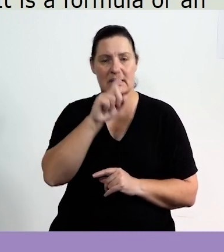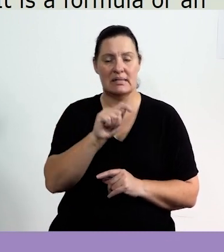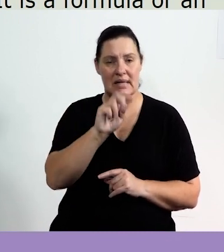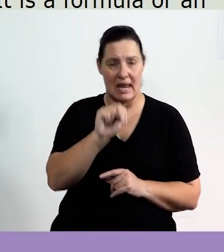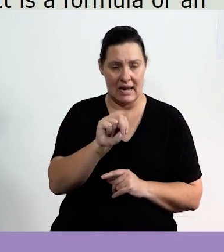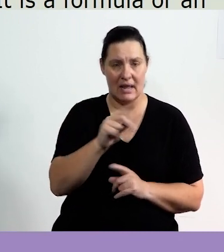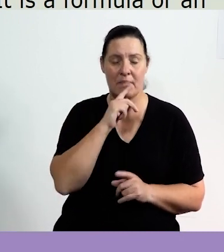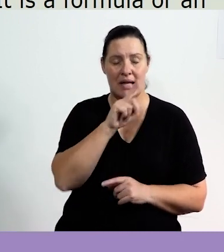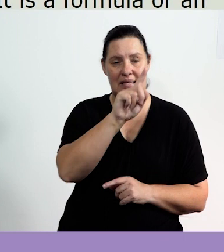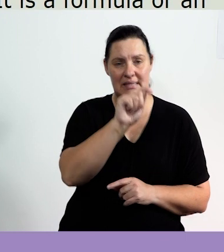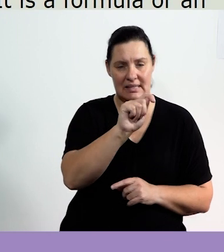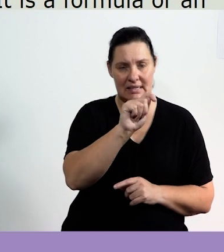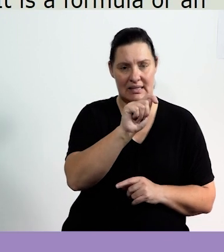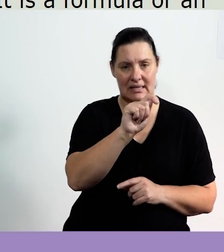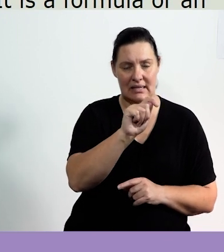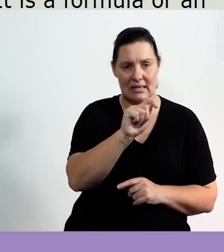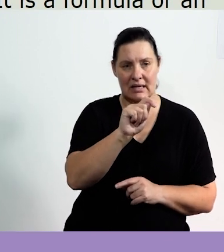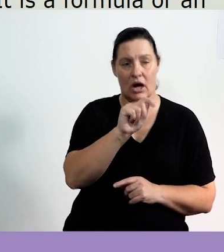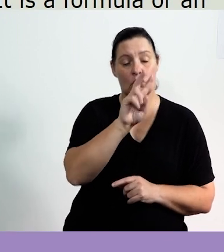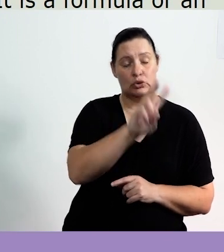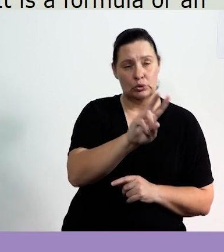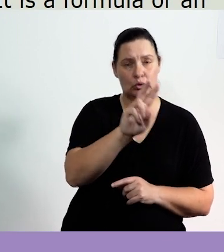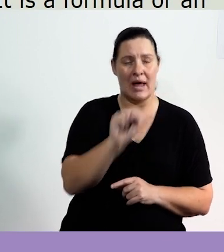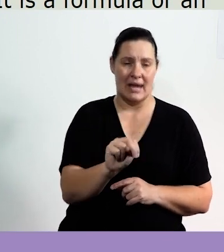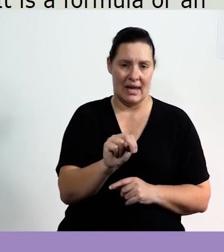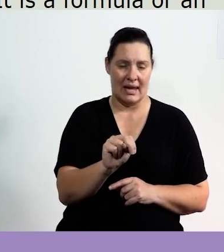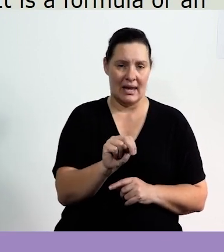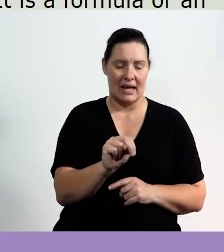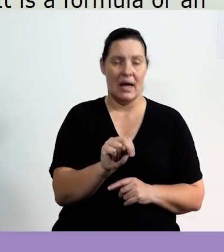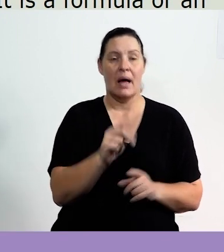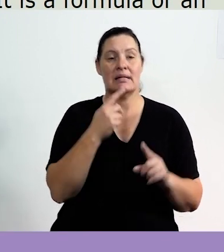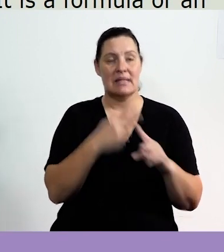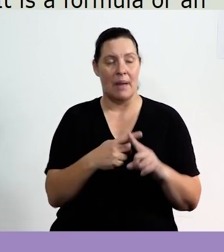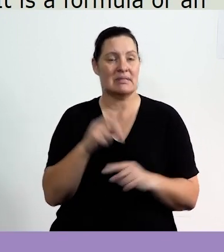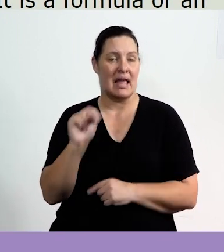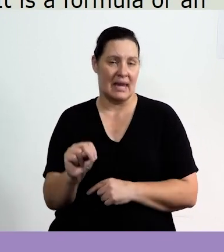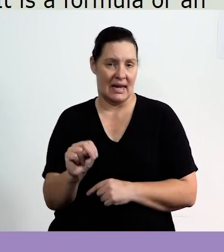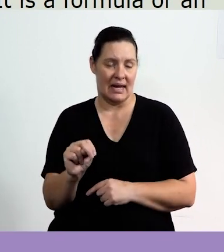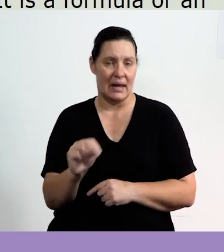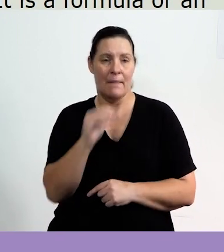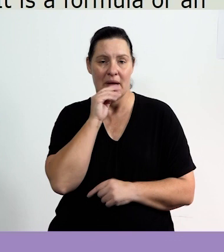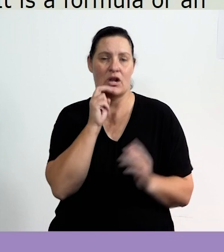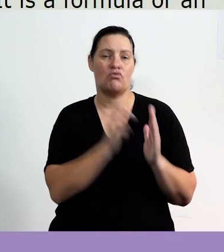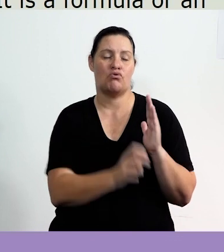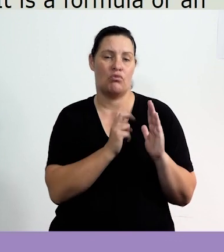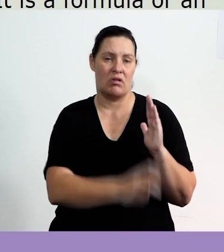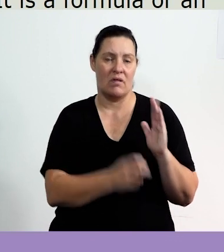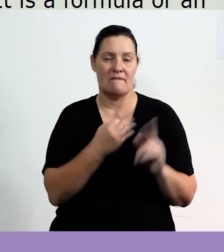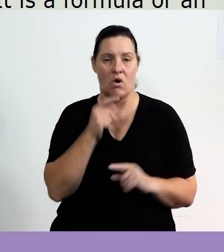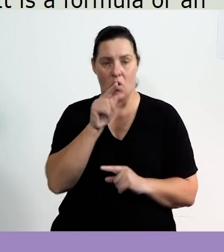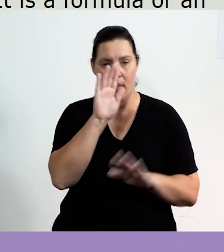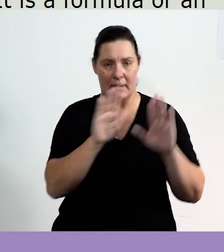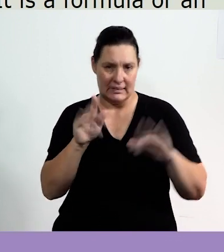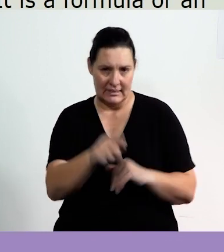And an example for that would be T, sorry, would be 2N, which is 2 multiplied by N. That is a rule